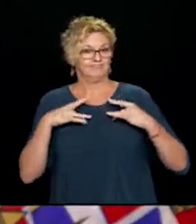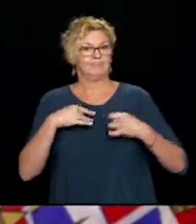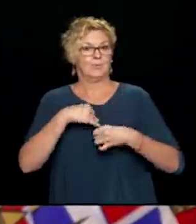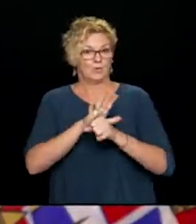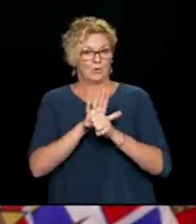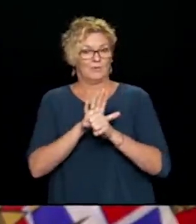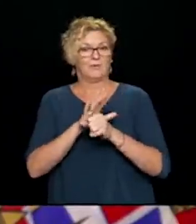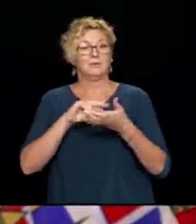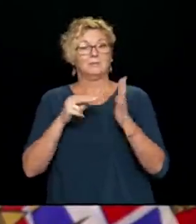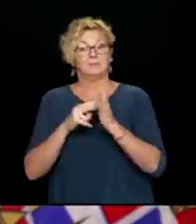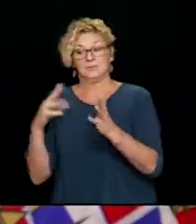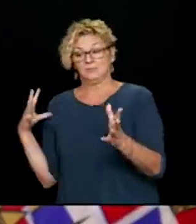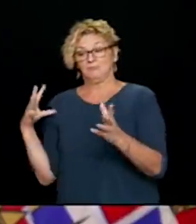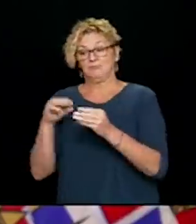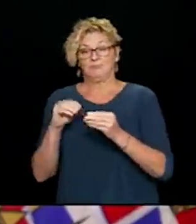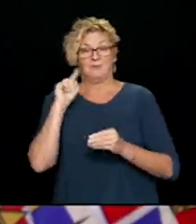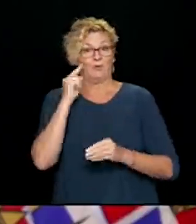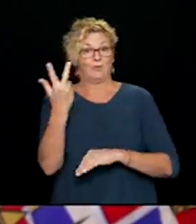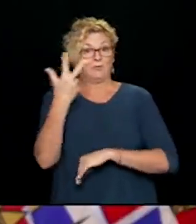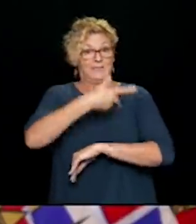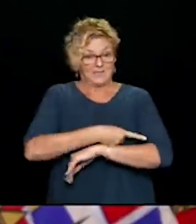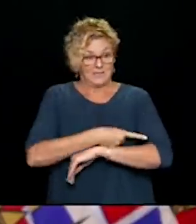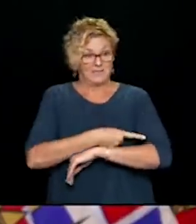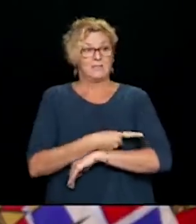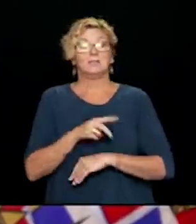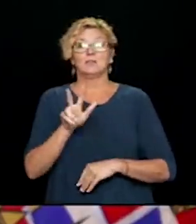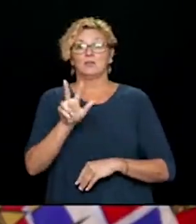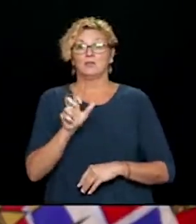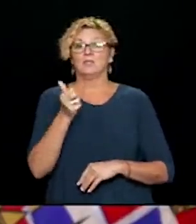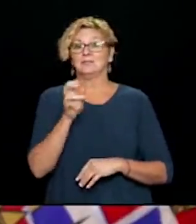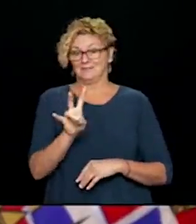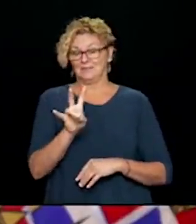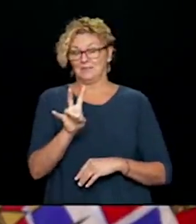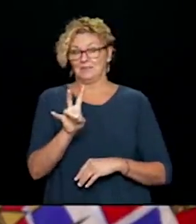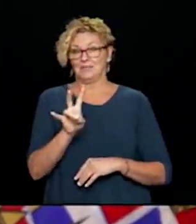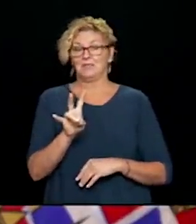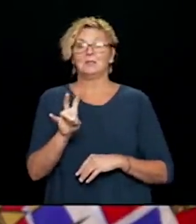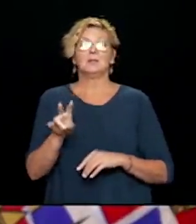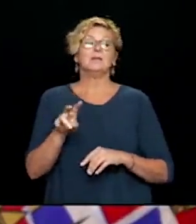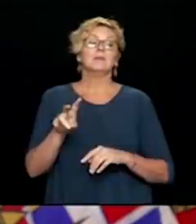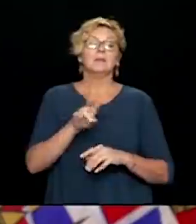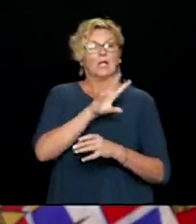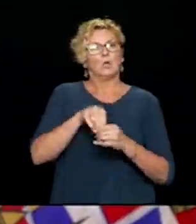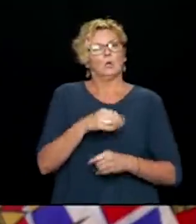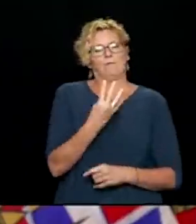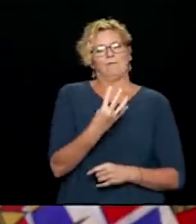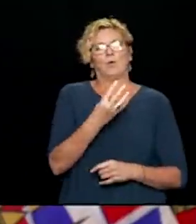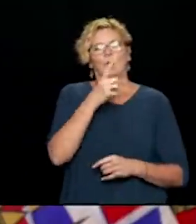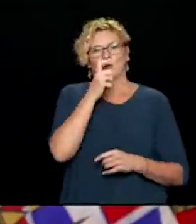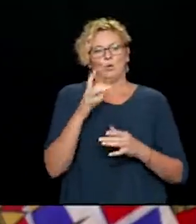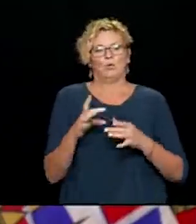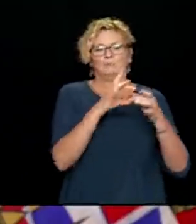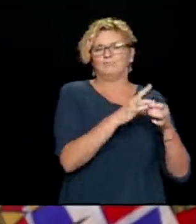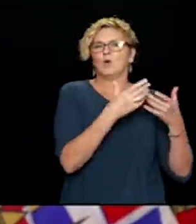we had an additional 61 people diagnosed. Bringing the total for the weekend to 317 people Including